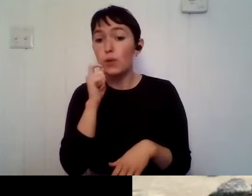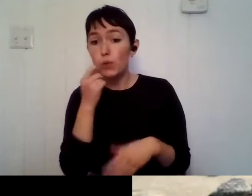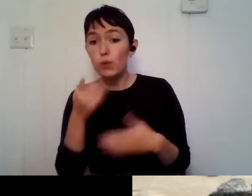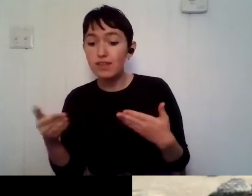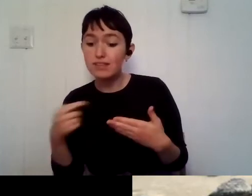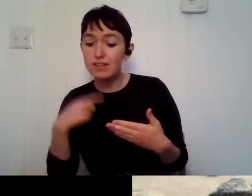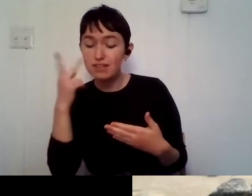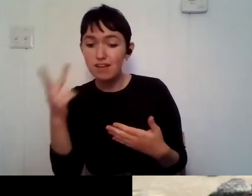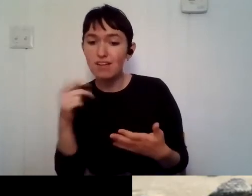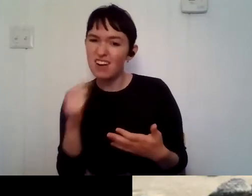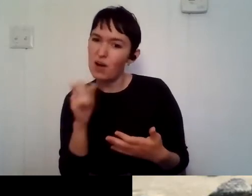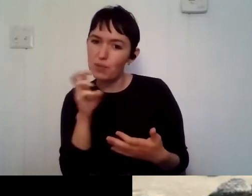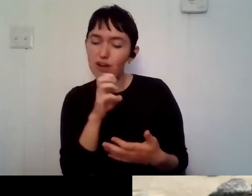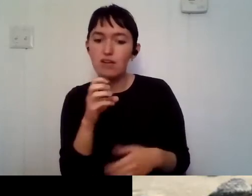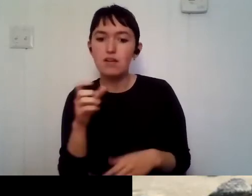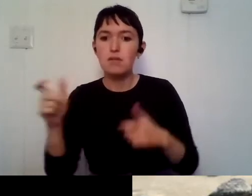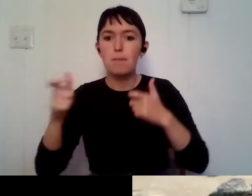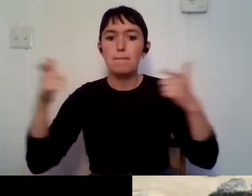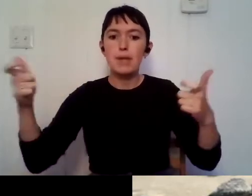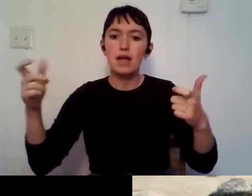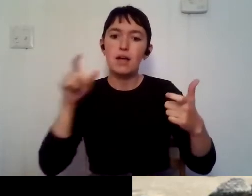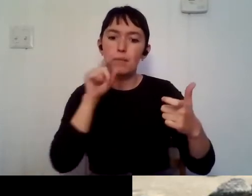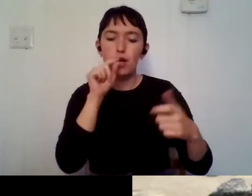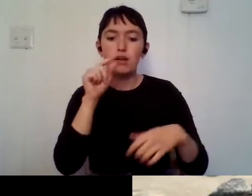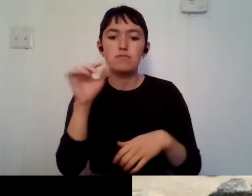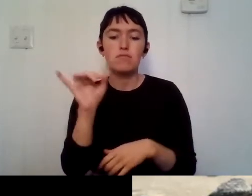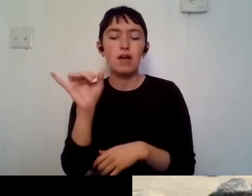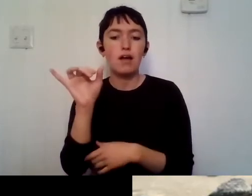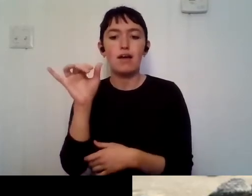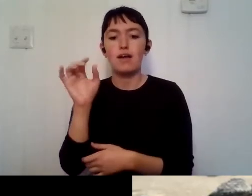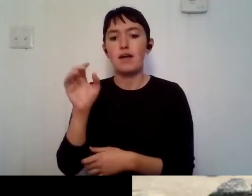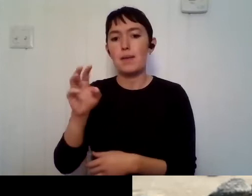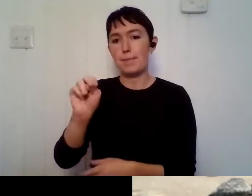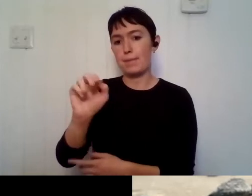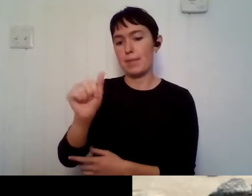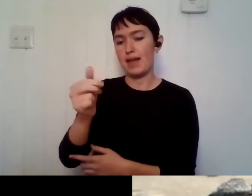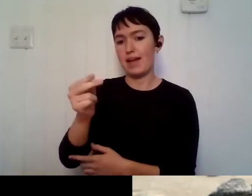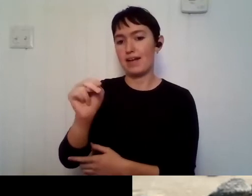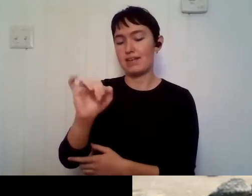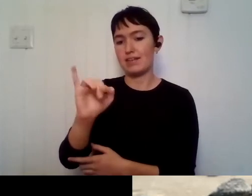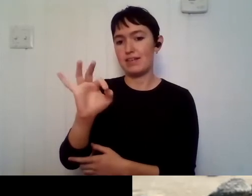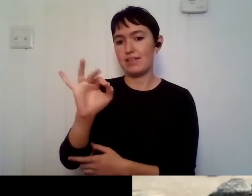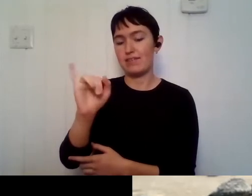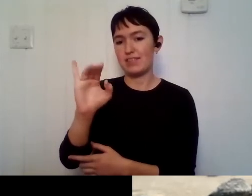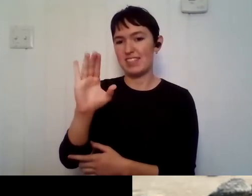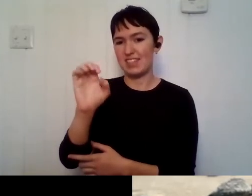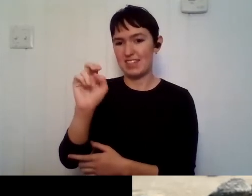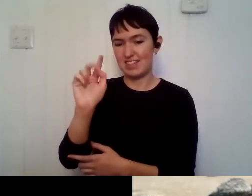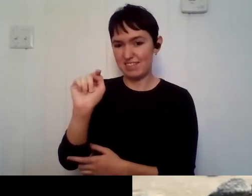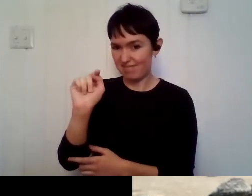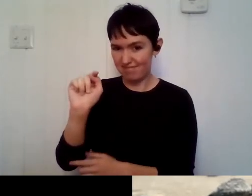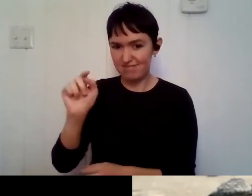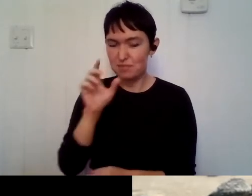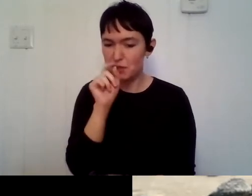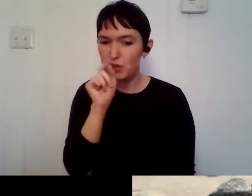like giant birds called magnificent frigid birds, like fly over the boat and see, right. I get to see how